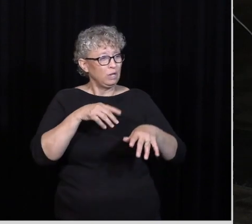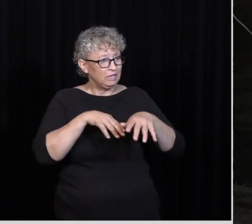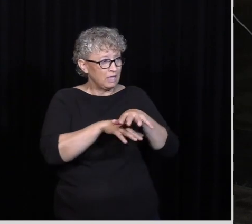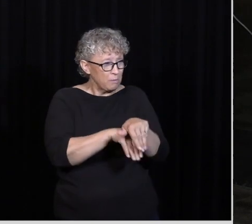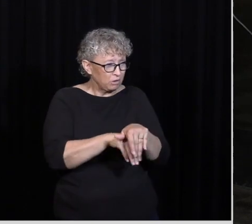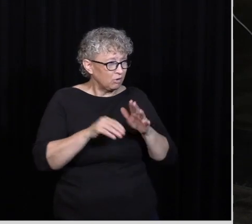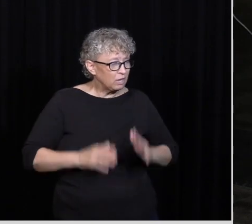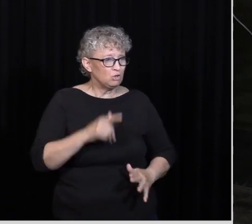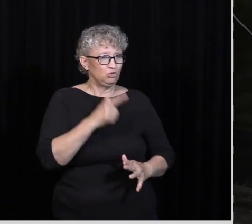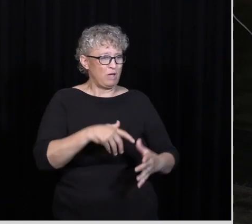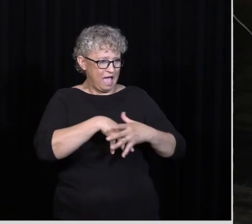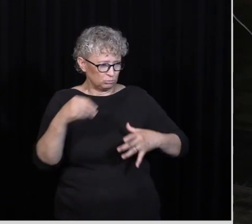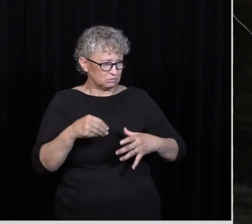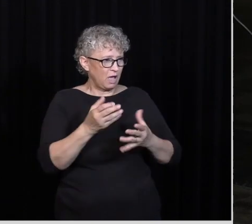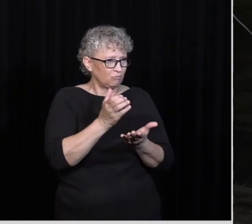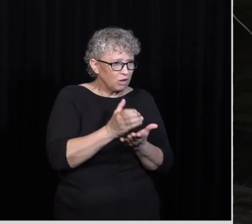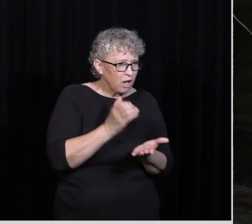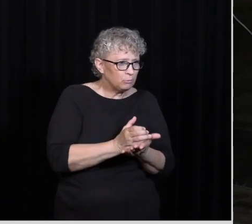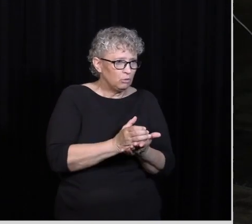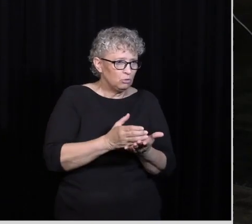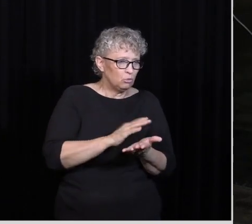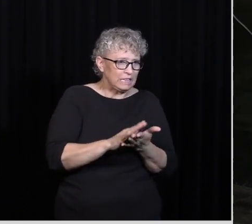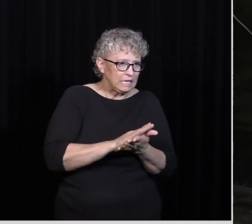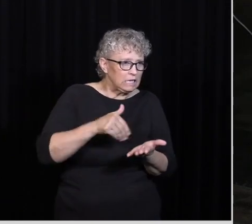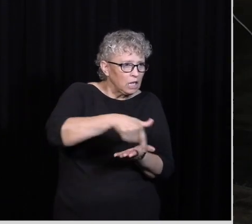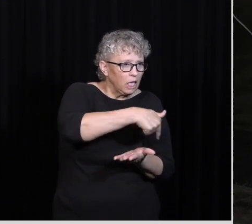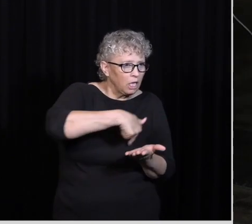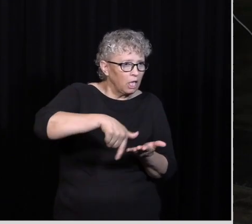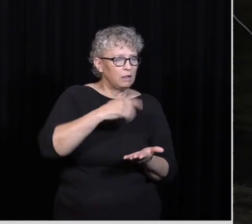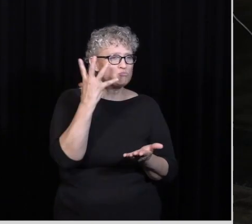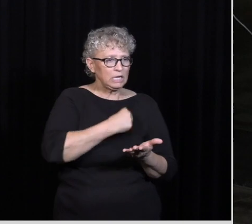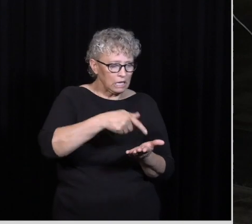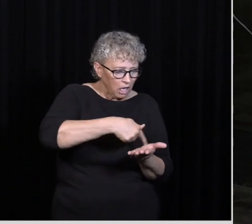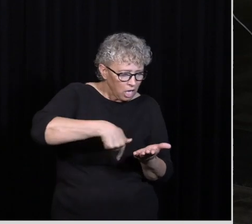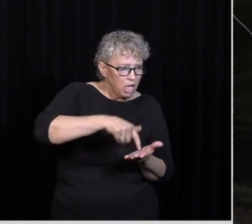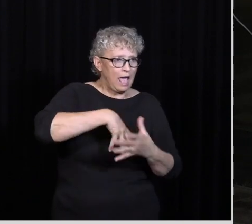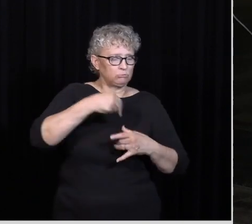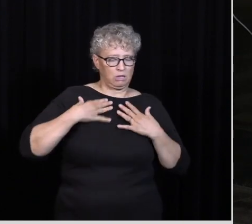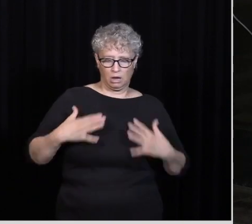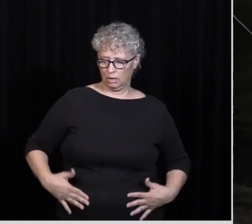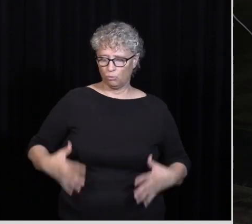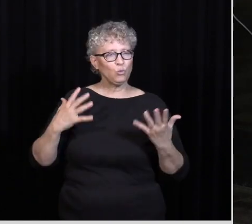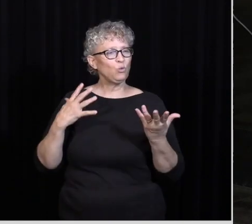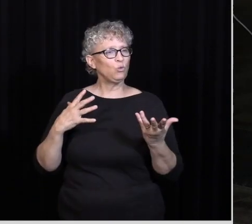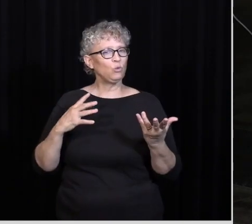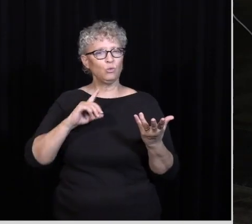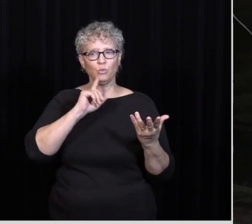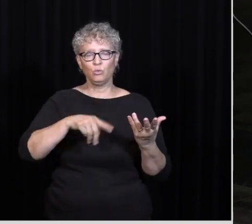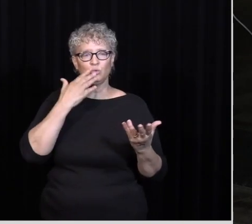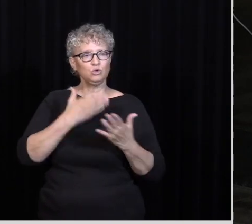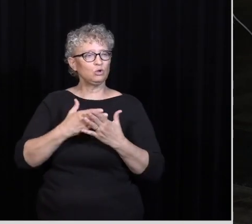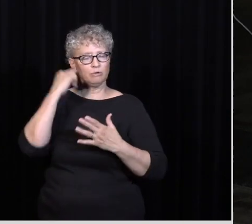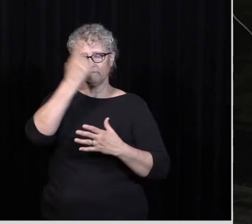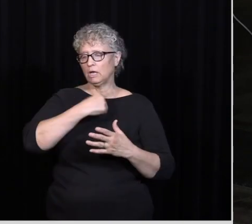clean the outside Of the cup and the dish Right Jesus is like You look all pretty On the outside You're all dolled up Man You've got your face